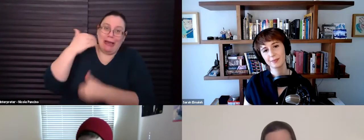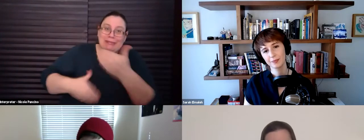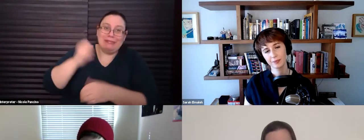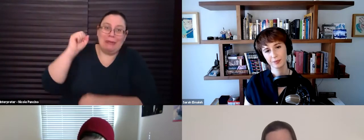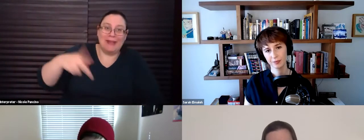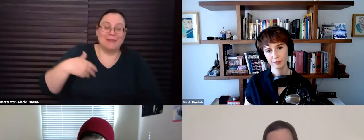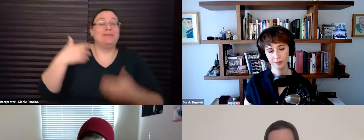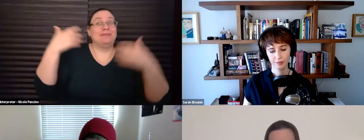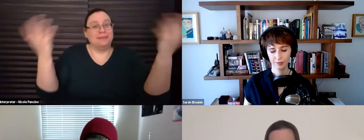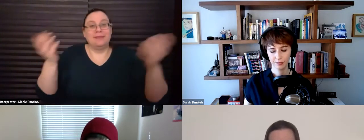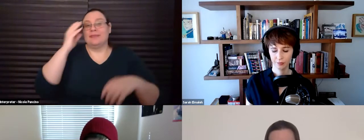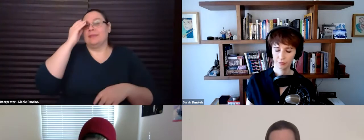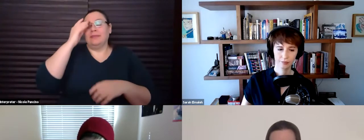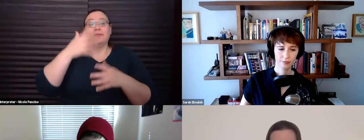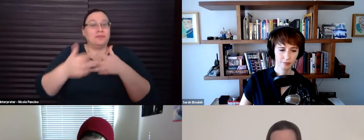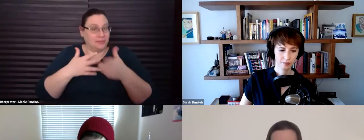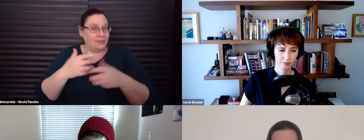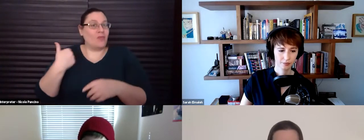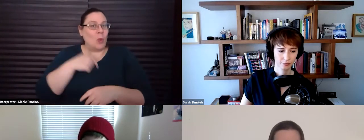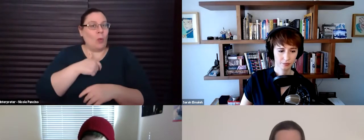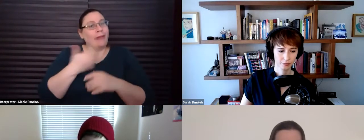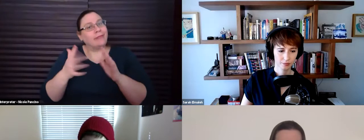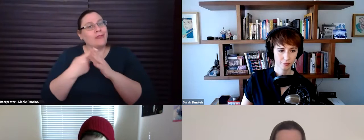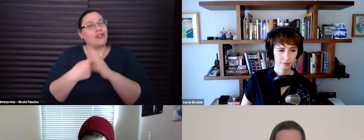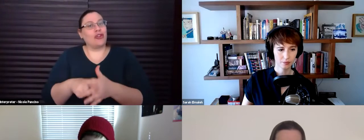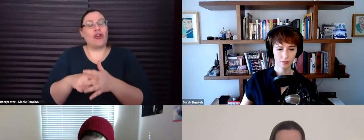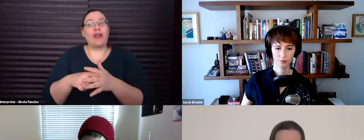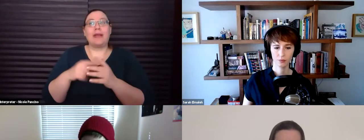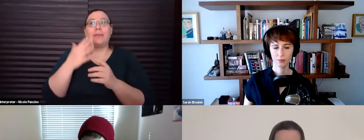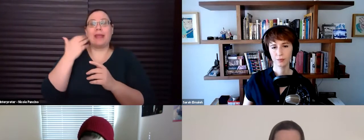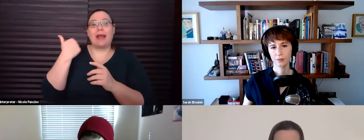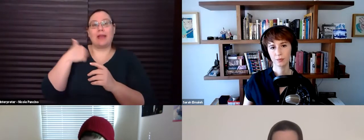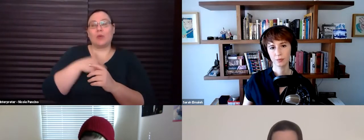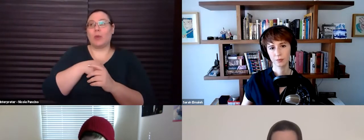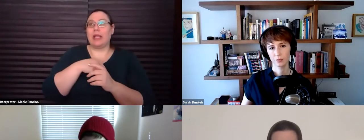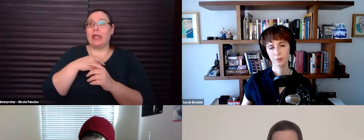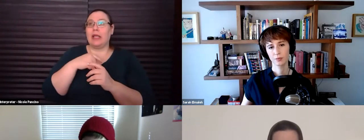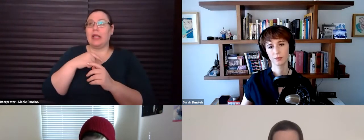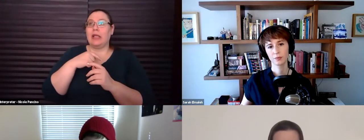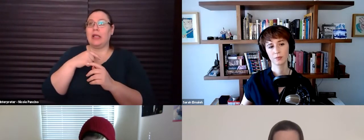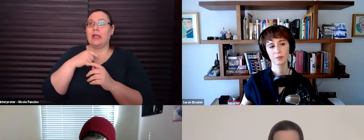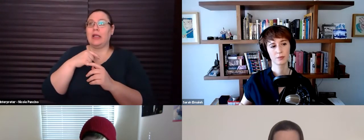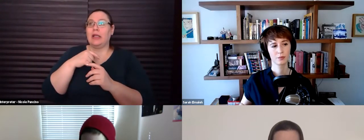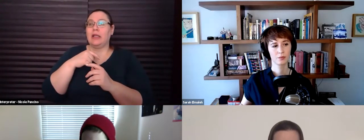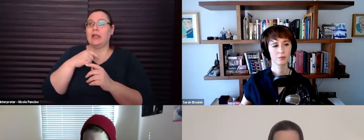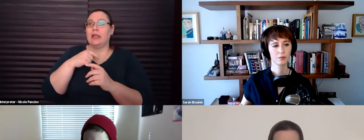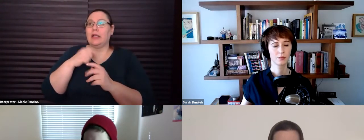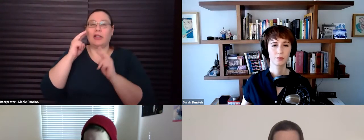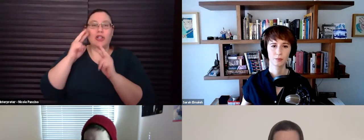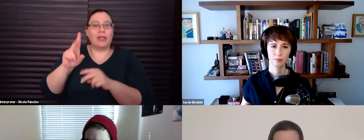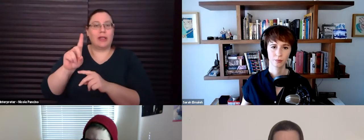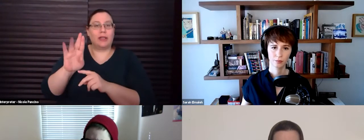so what we do is we, we kind of started because we looked at the, uh, at the dubbing